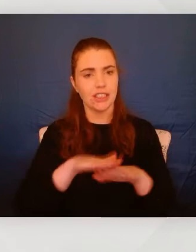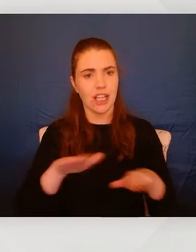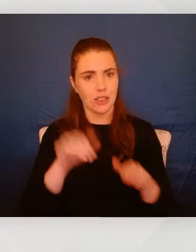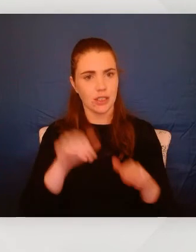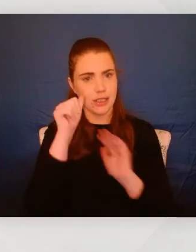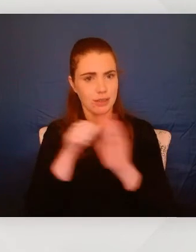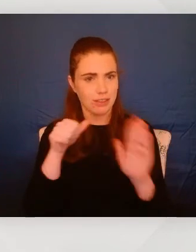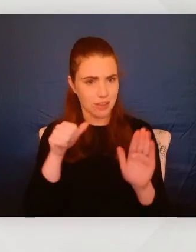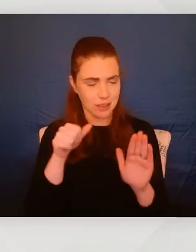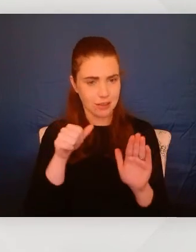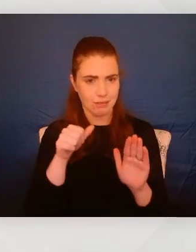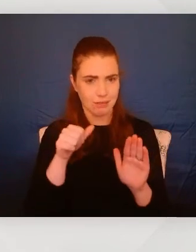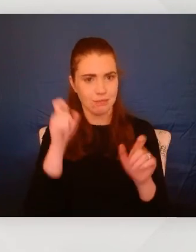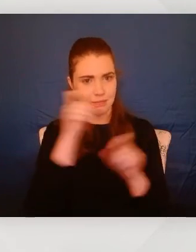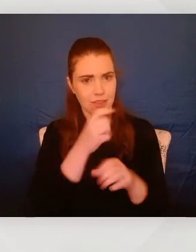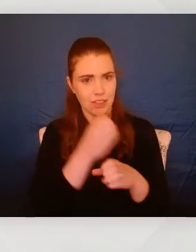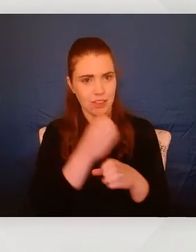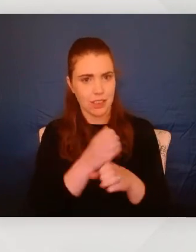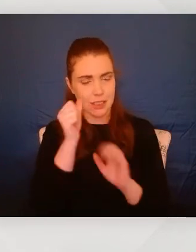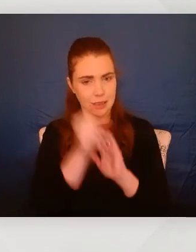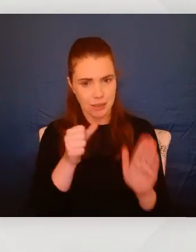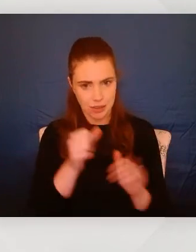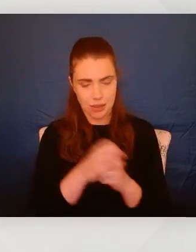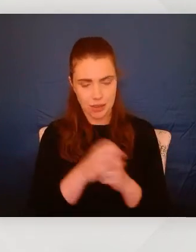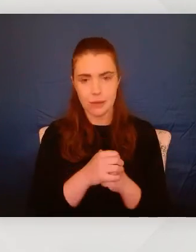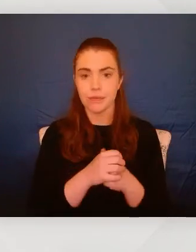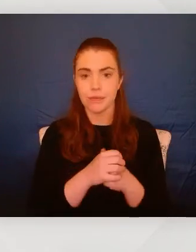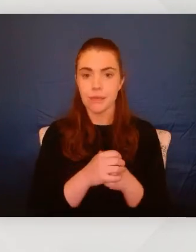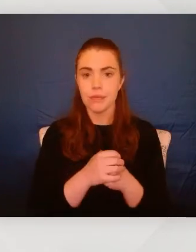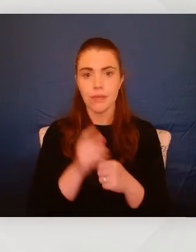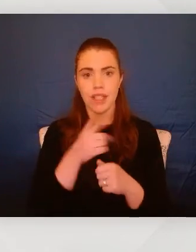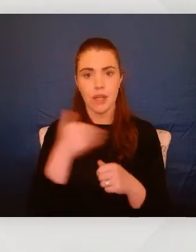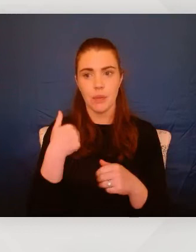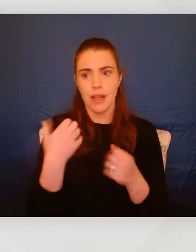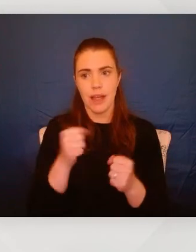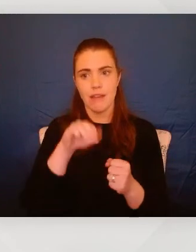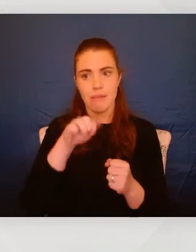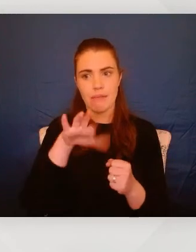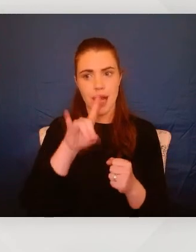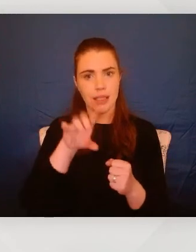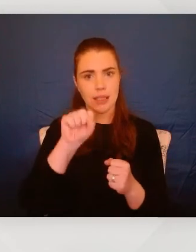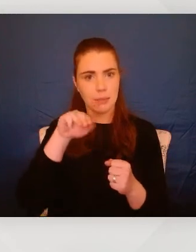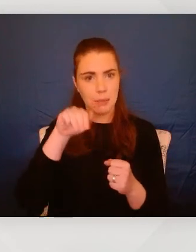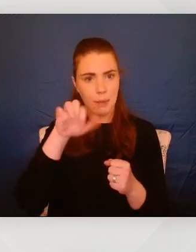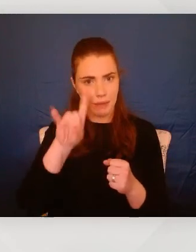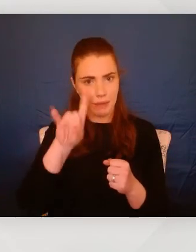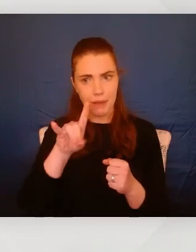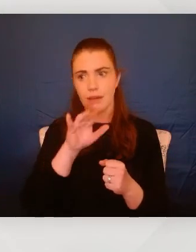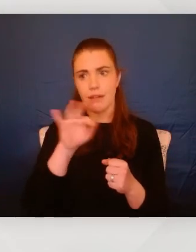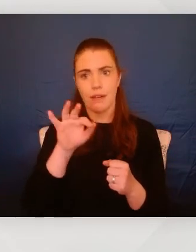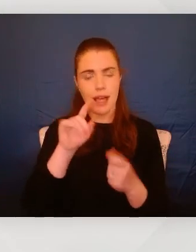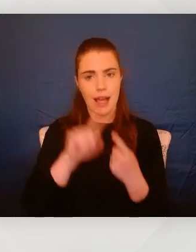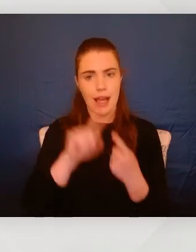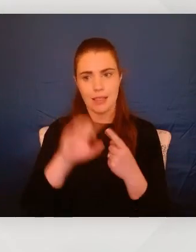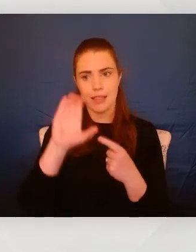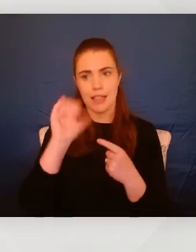So our speaker as usual is Mark Smith and we have Claire from Jigsaw who will